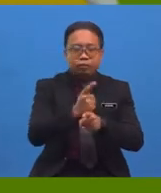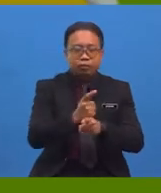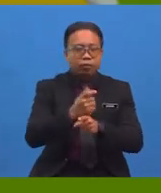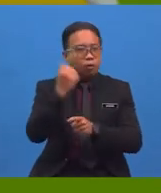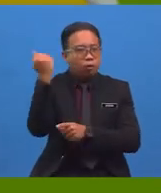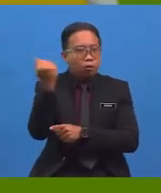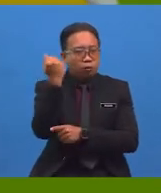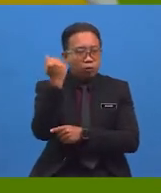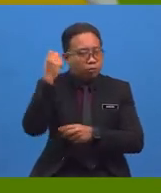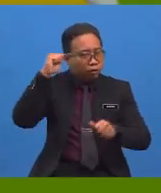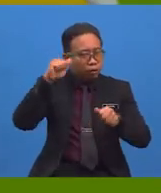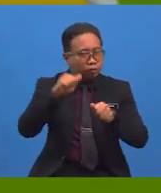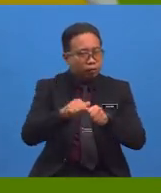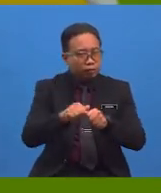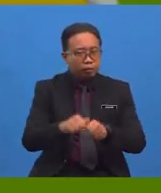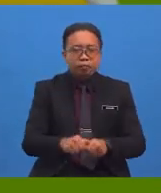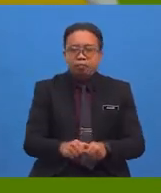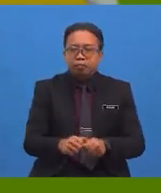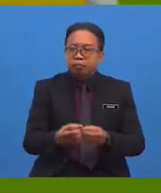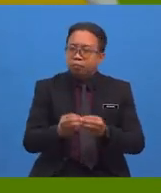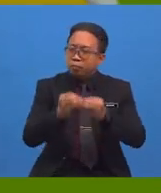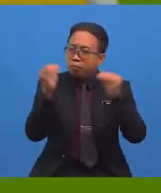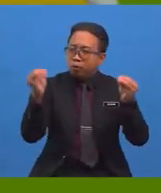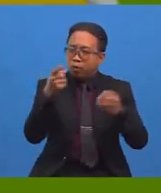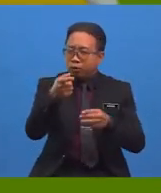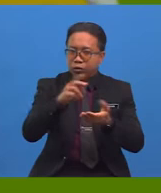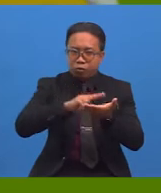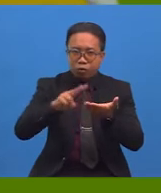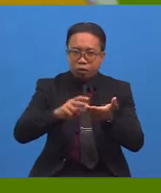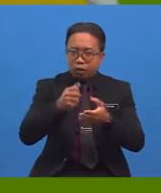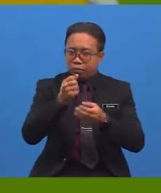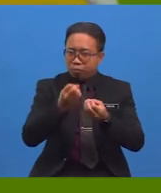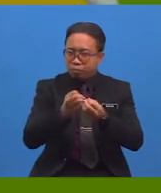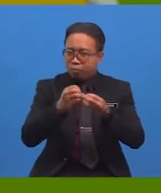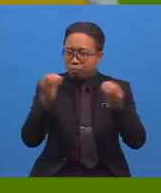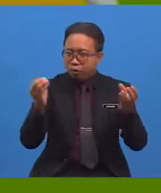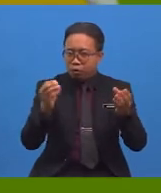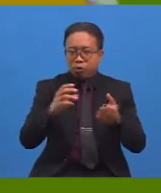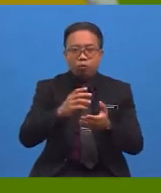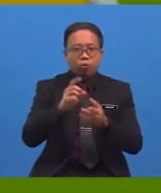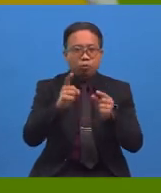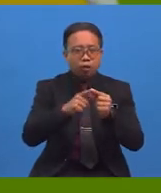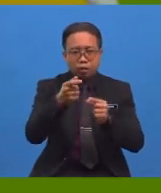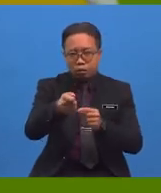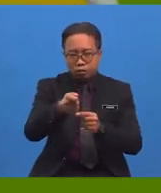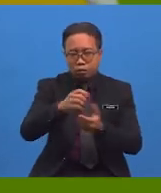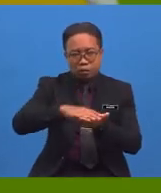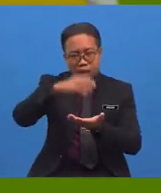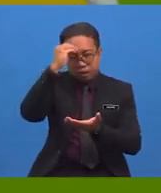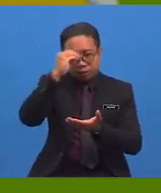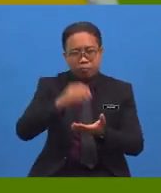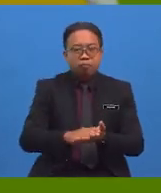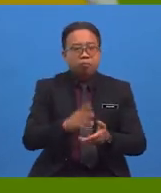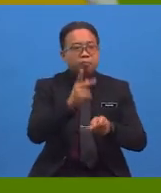Always remember, the more you read, the more words you will learn. So, keep